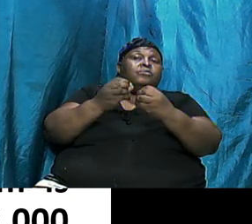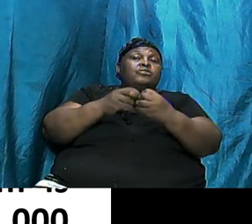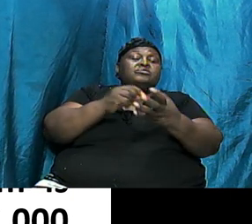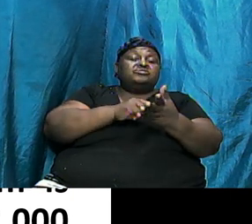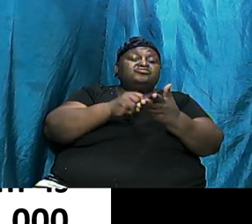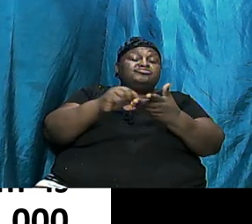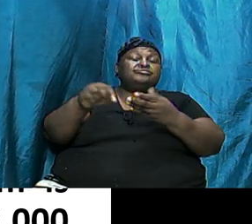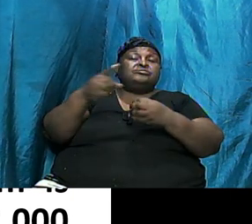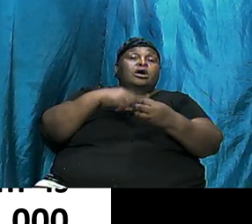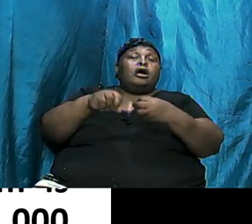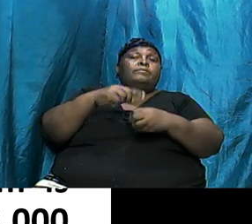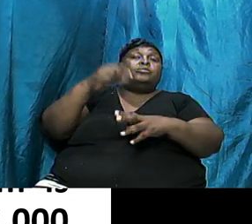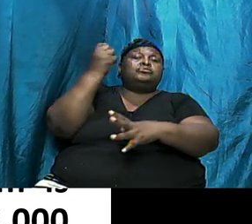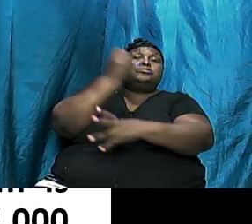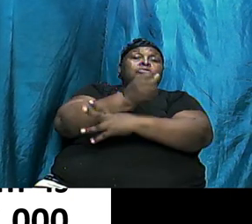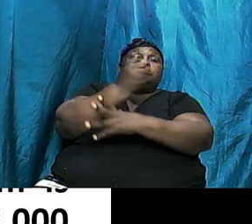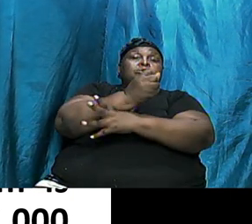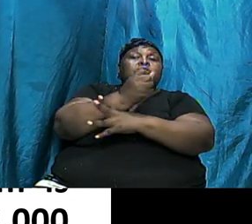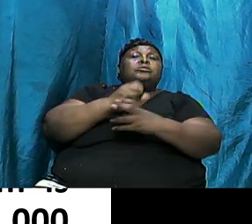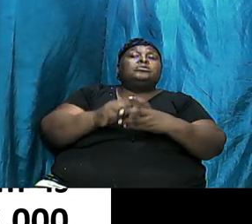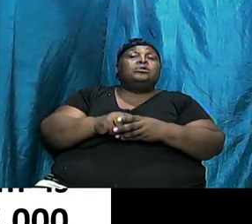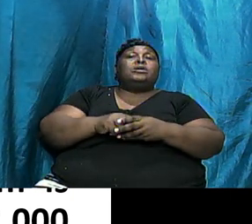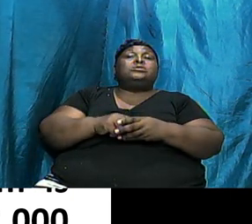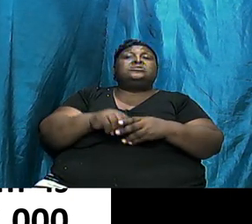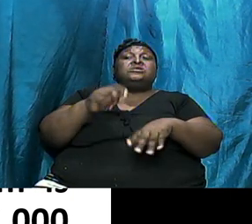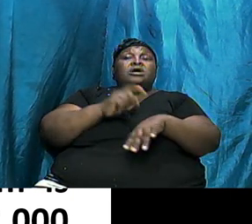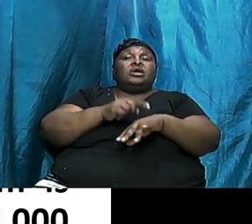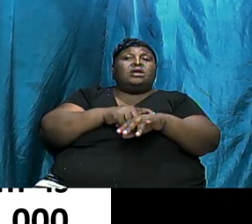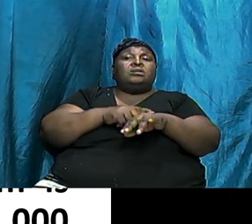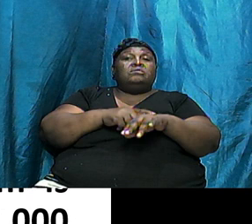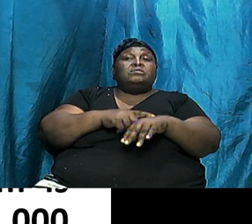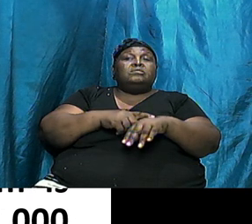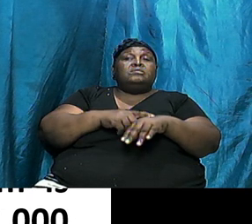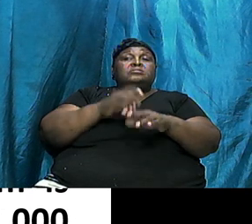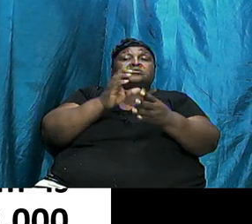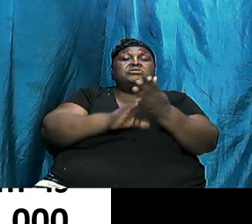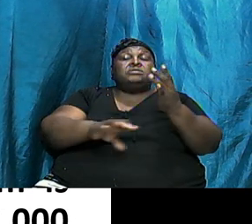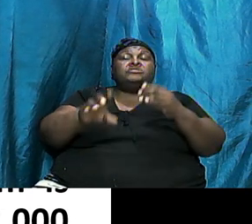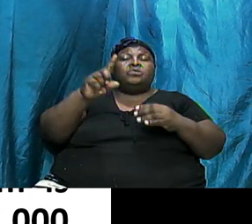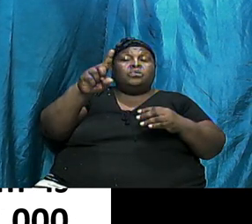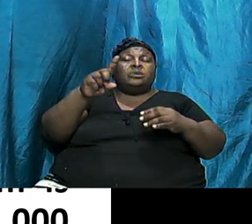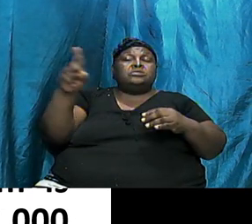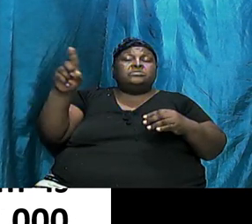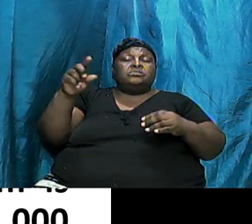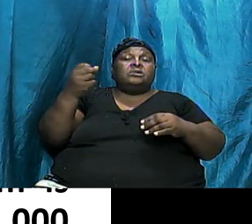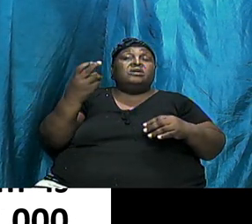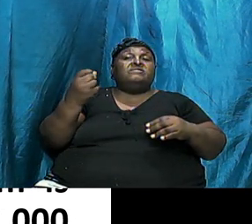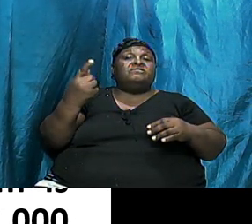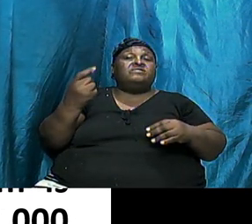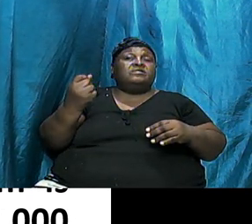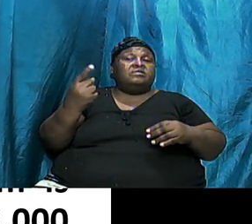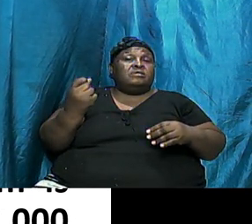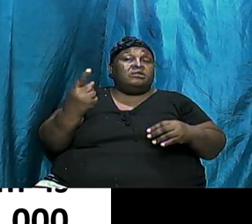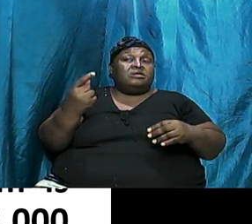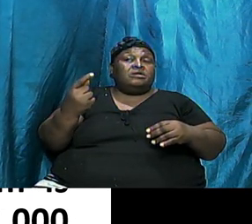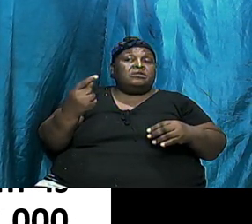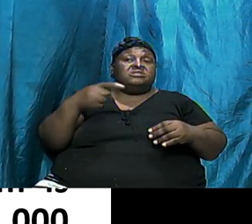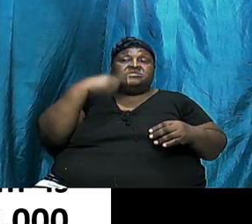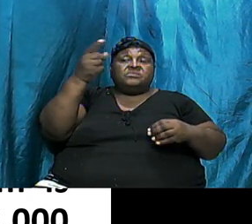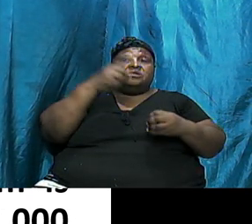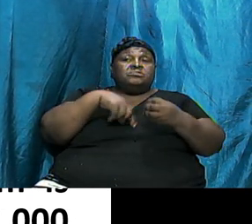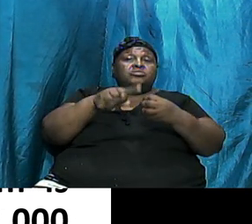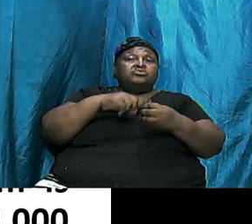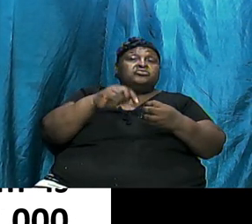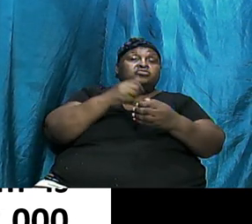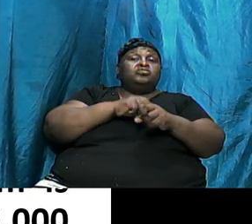And Look At Over The Period That We Started Off With Chapters 1 To 11 It Spoke About So Many Other Things In Those